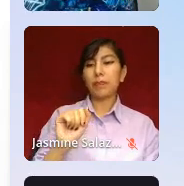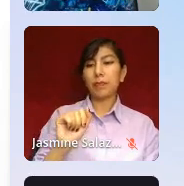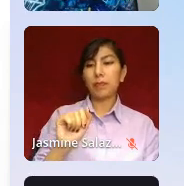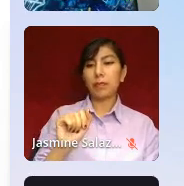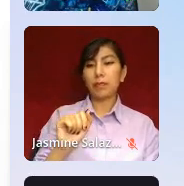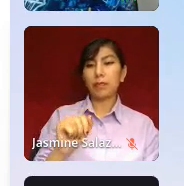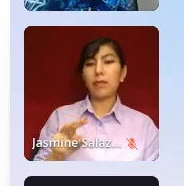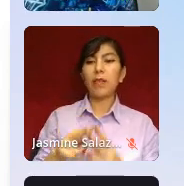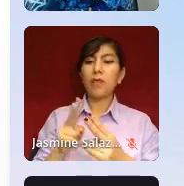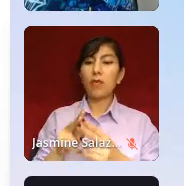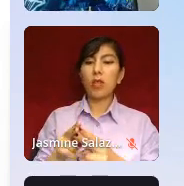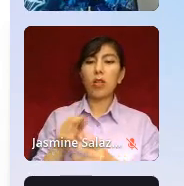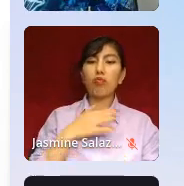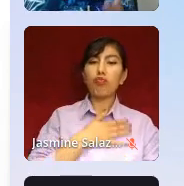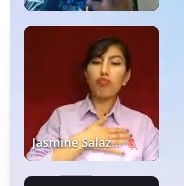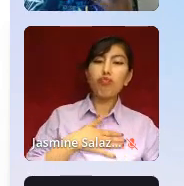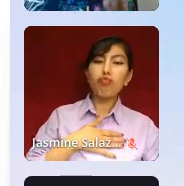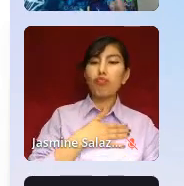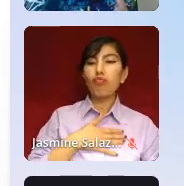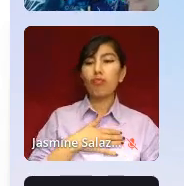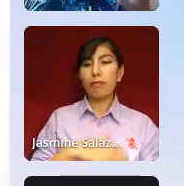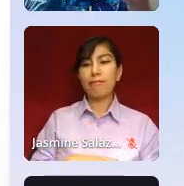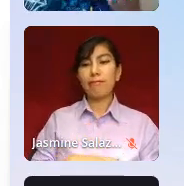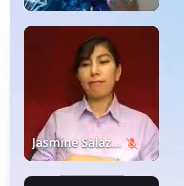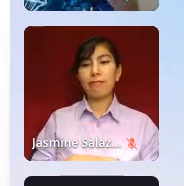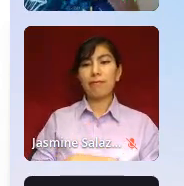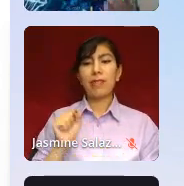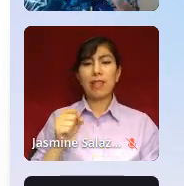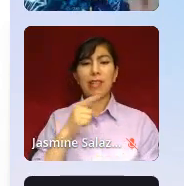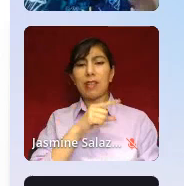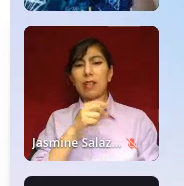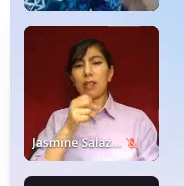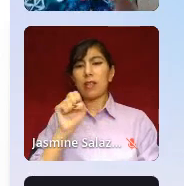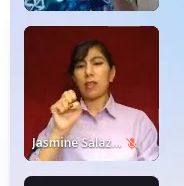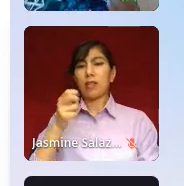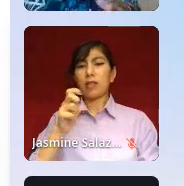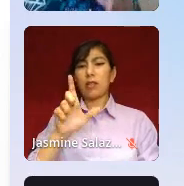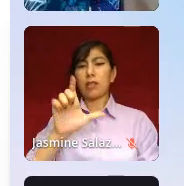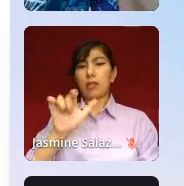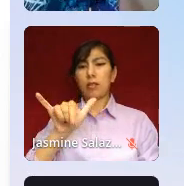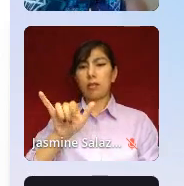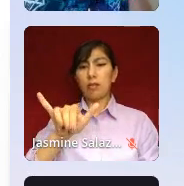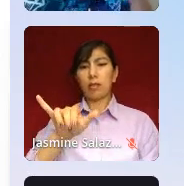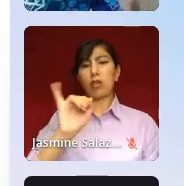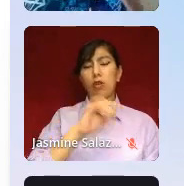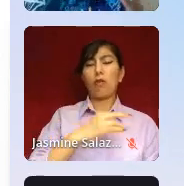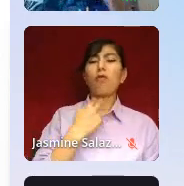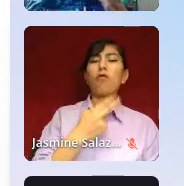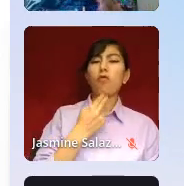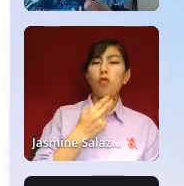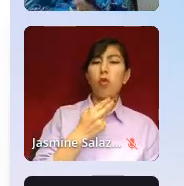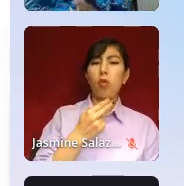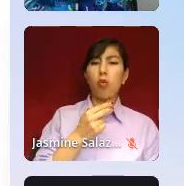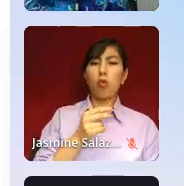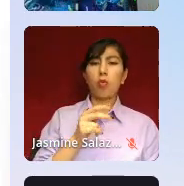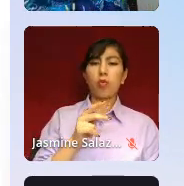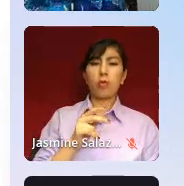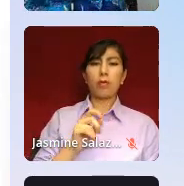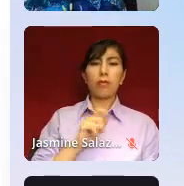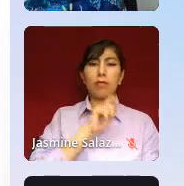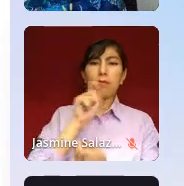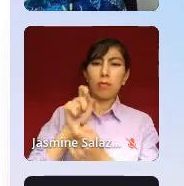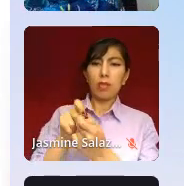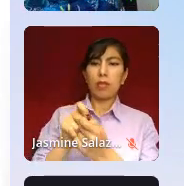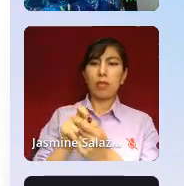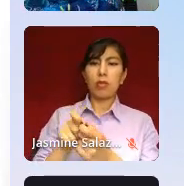soothing. Yes. Charlie's voice just like puts you in the right place of mind too. She has